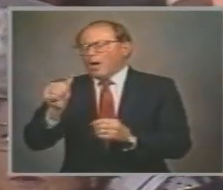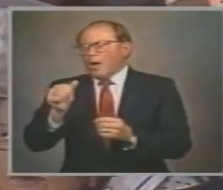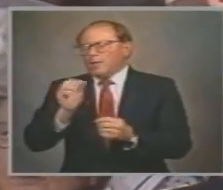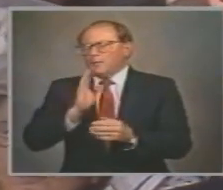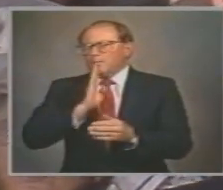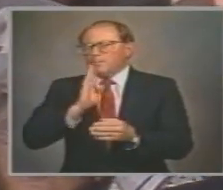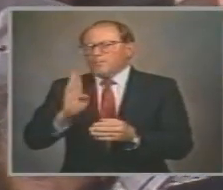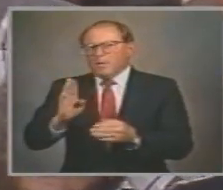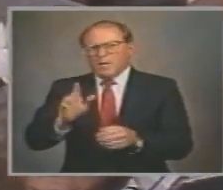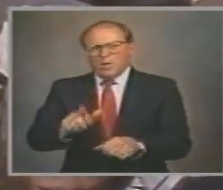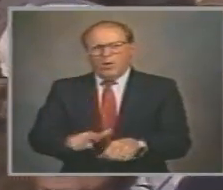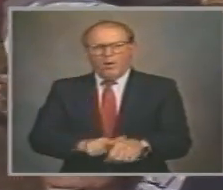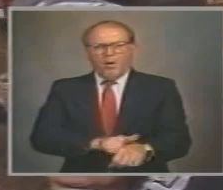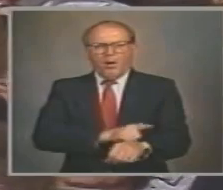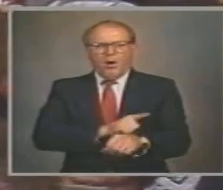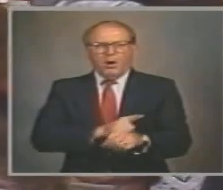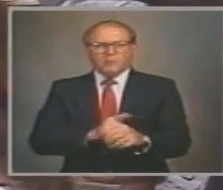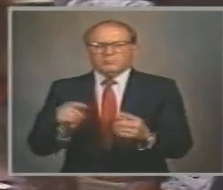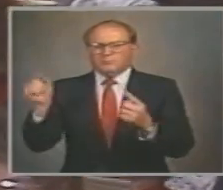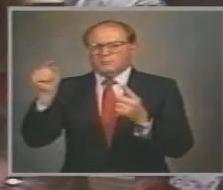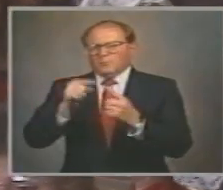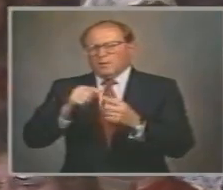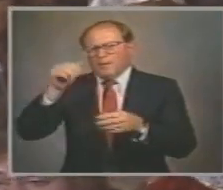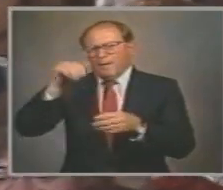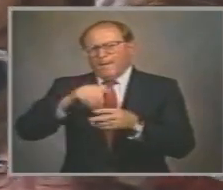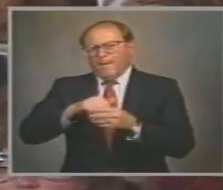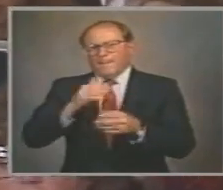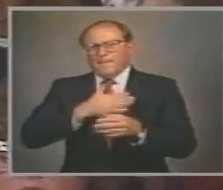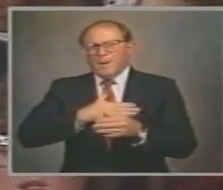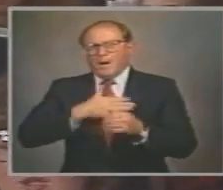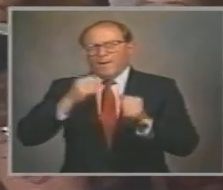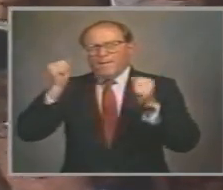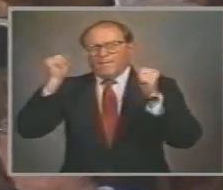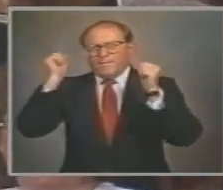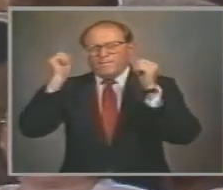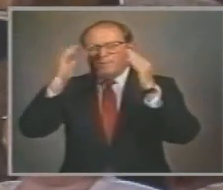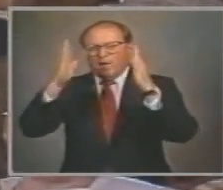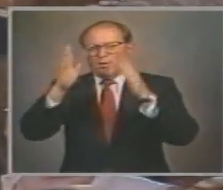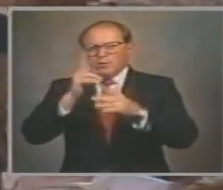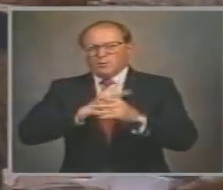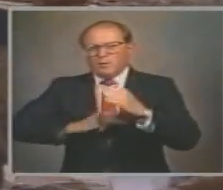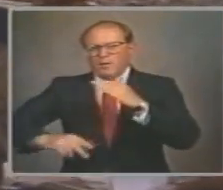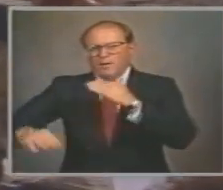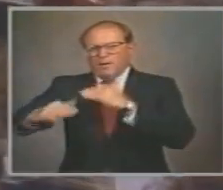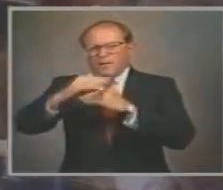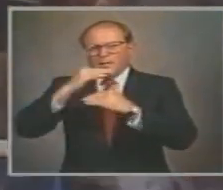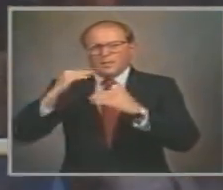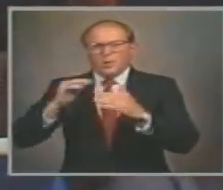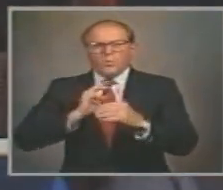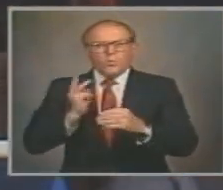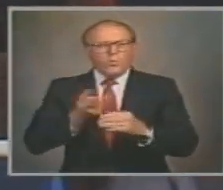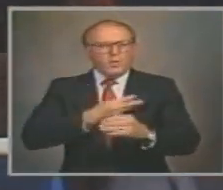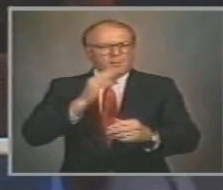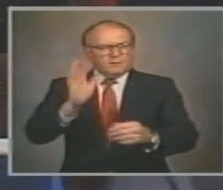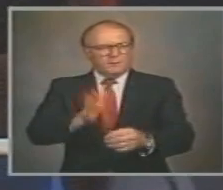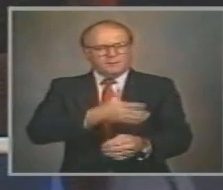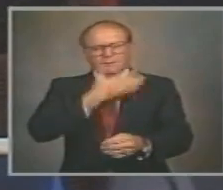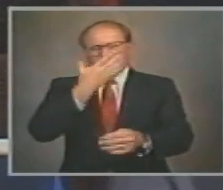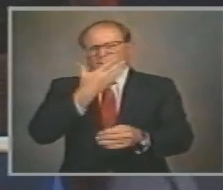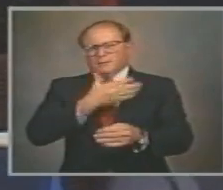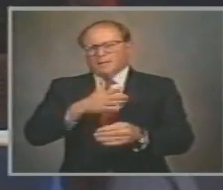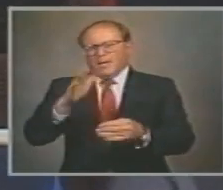be long Till in our Father's kingdom We